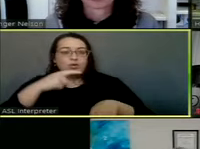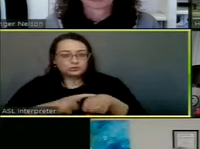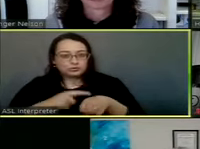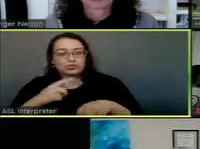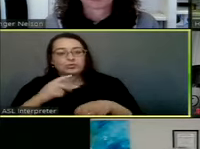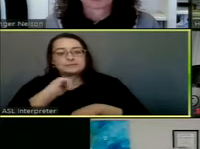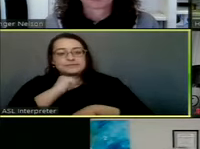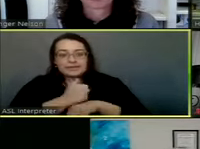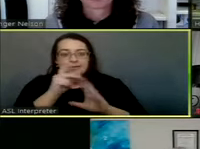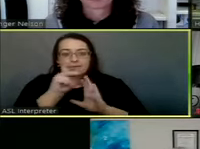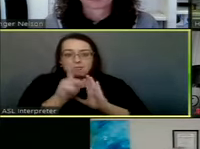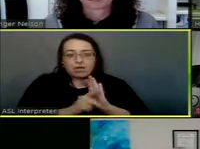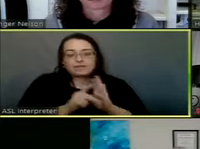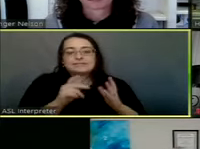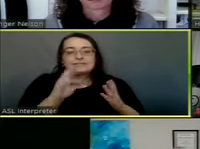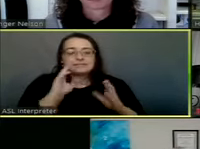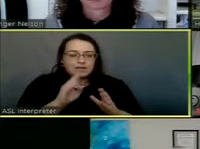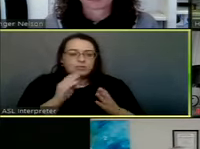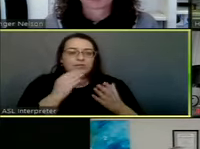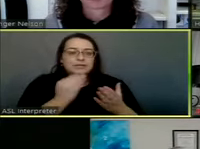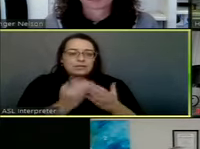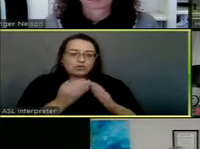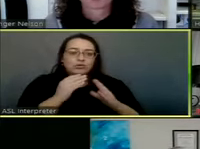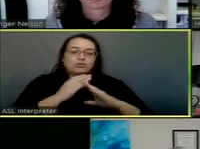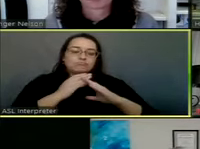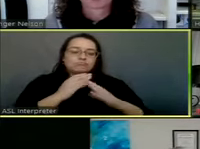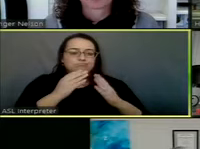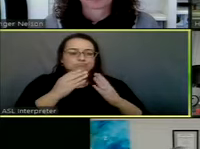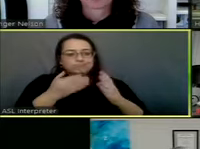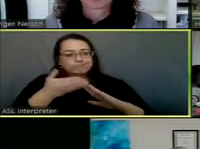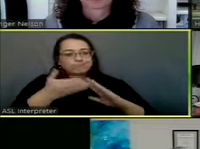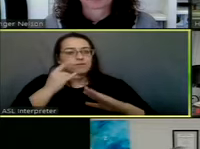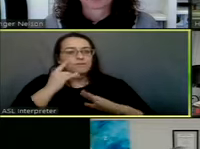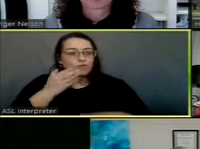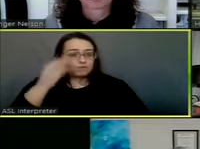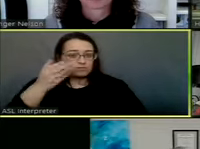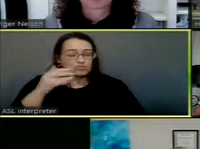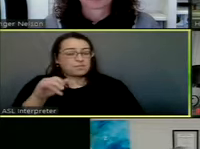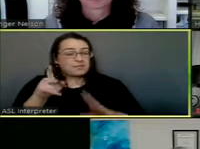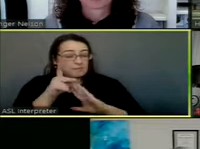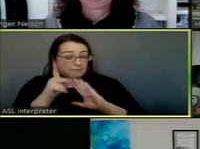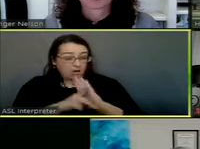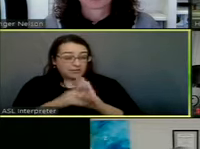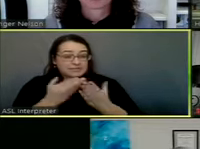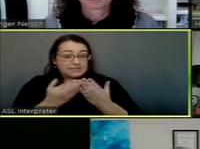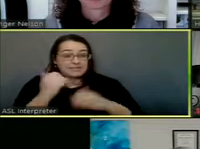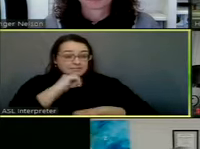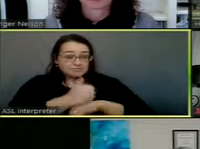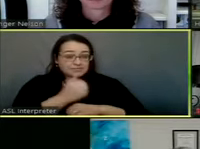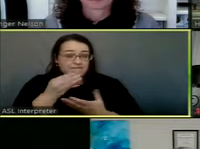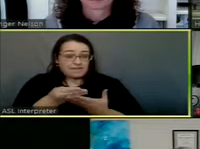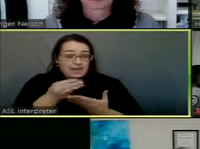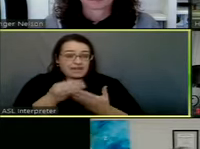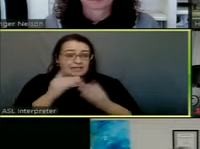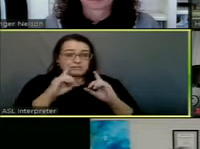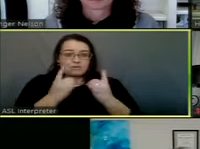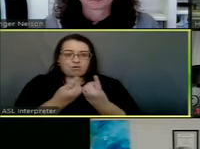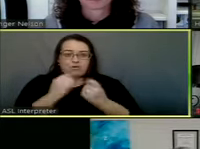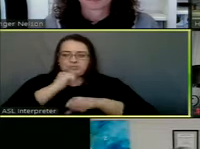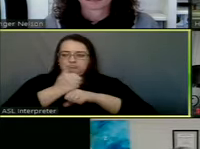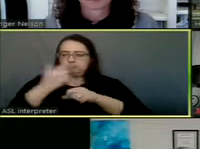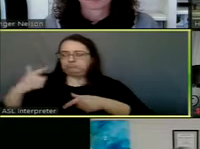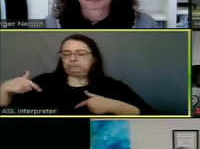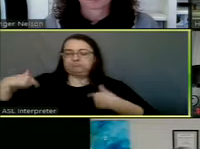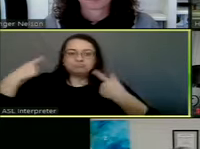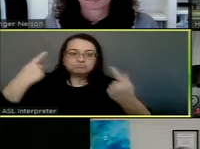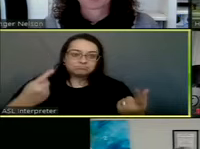setting policies in place. And these are policies that have been in place in our finance department for decades. And